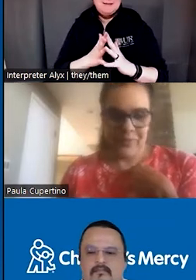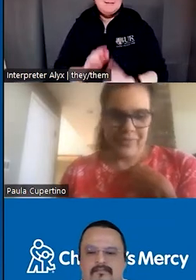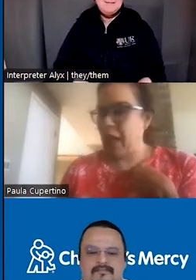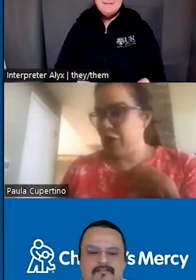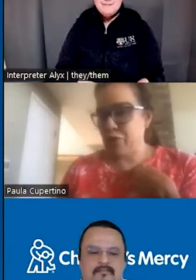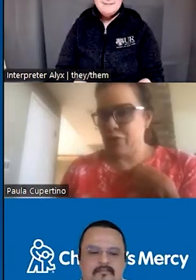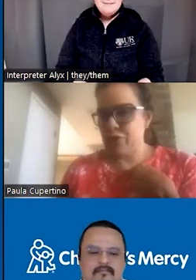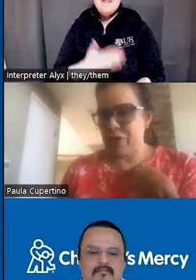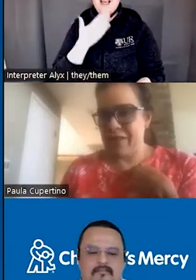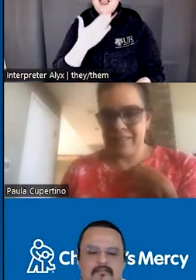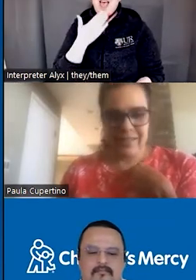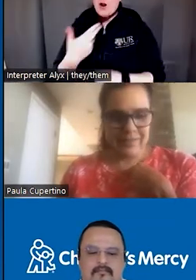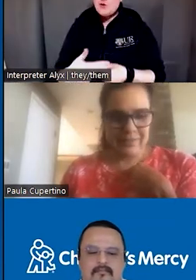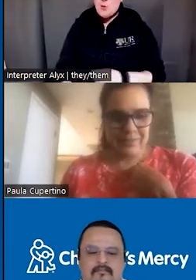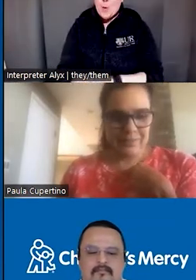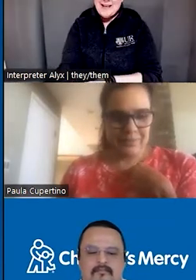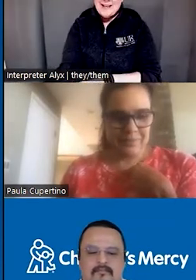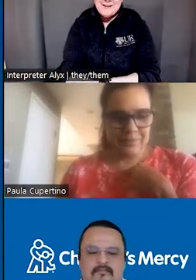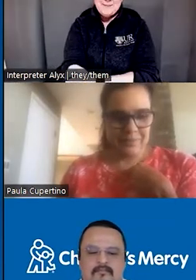Thank you for joining us.